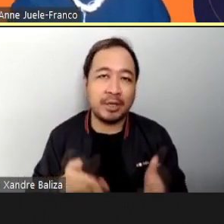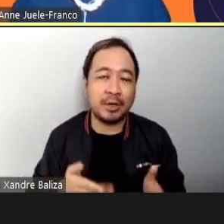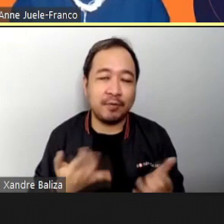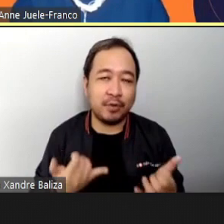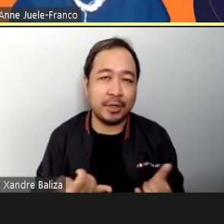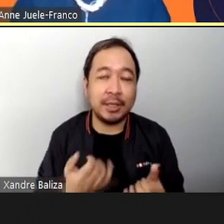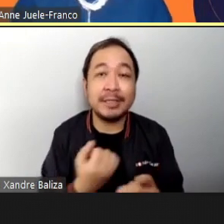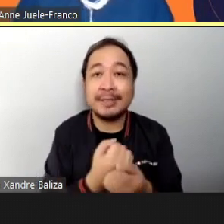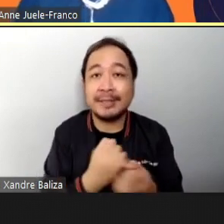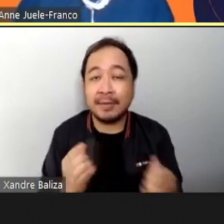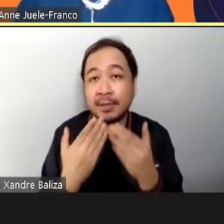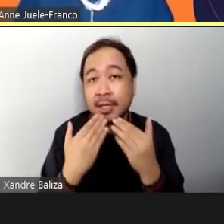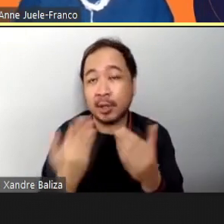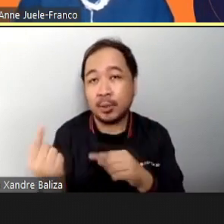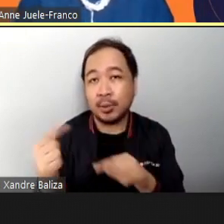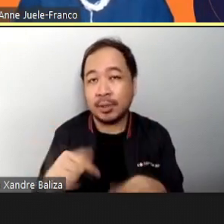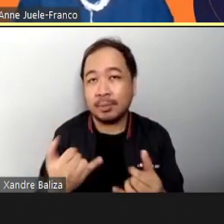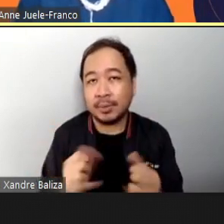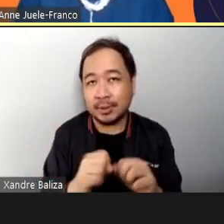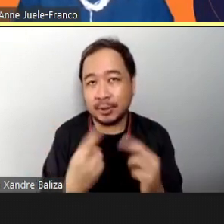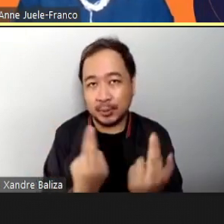you very much for attending this webinar